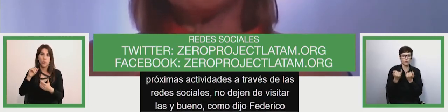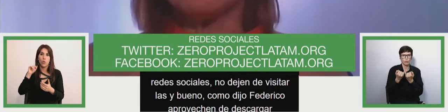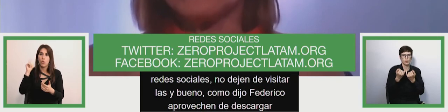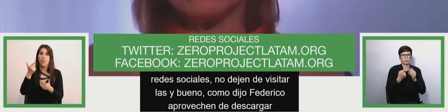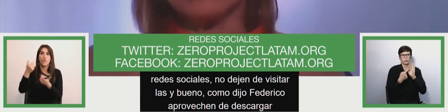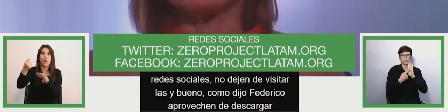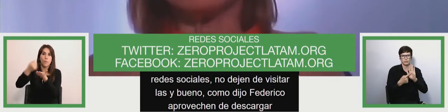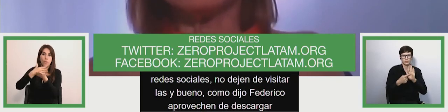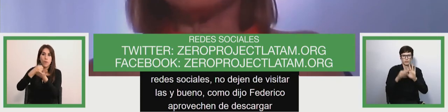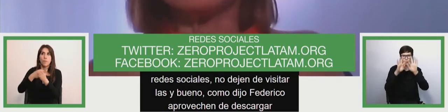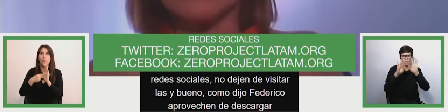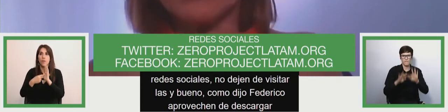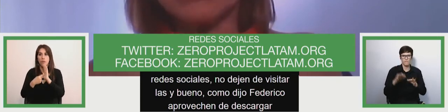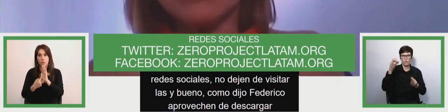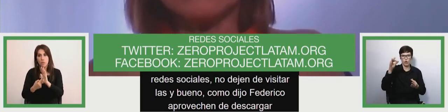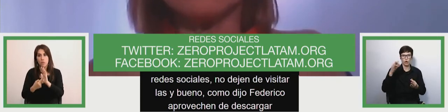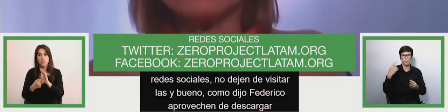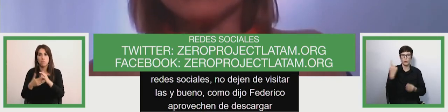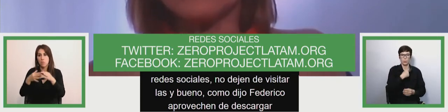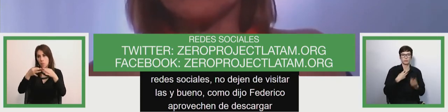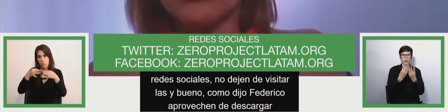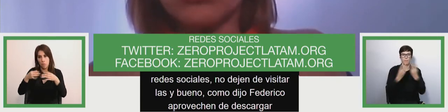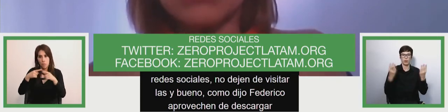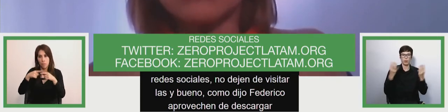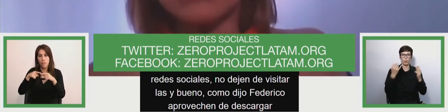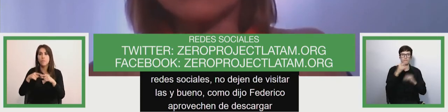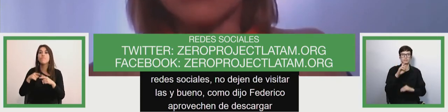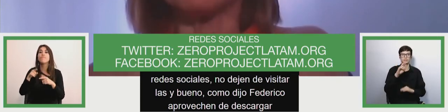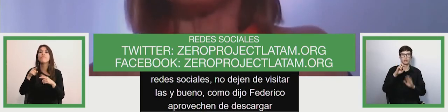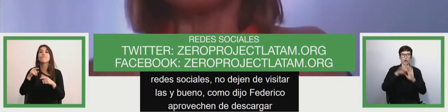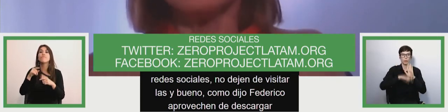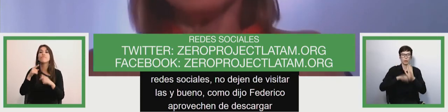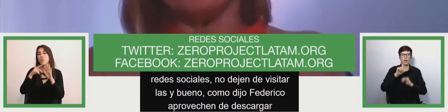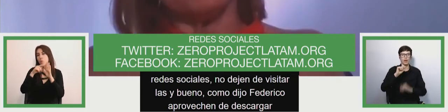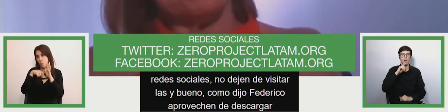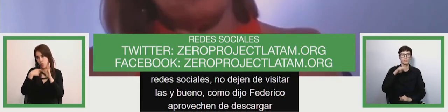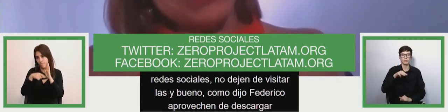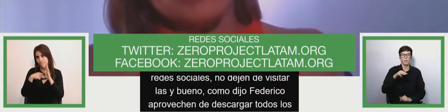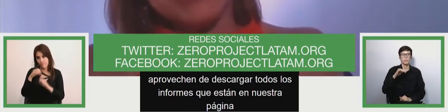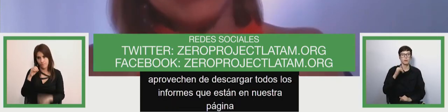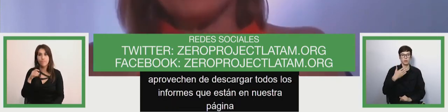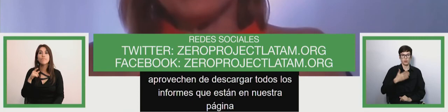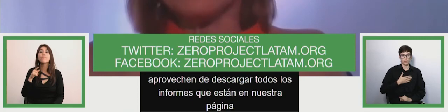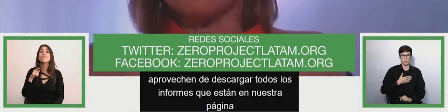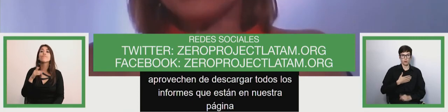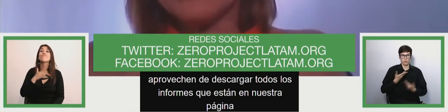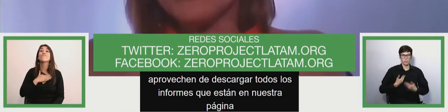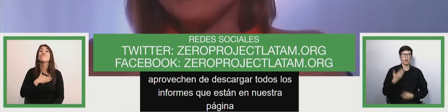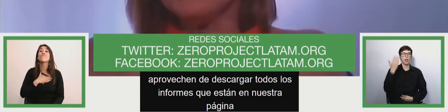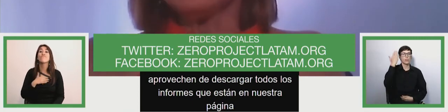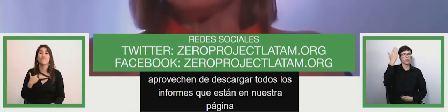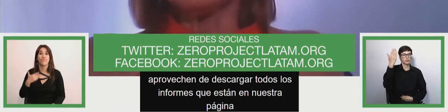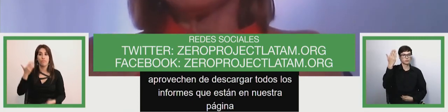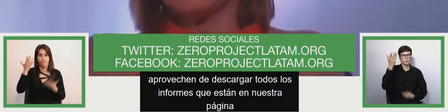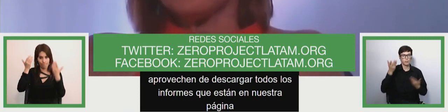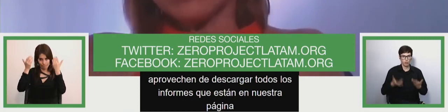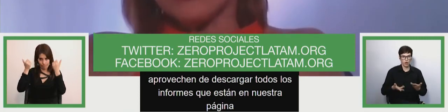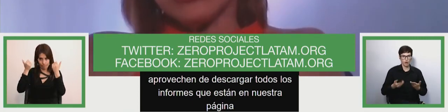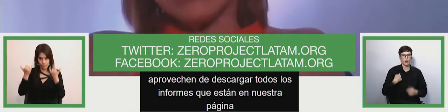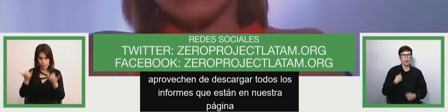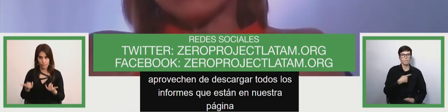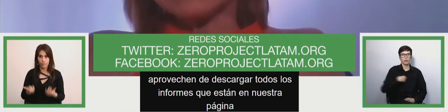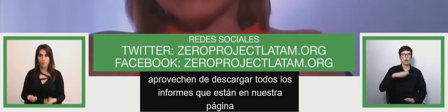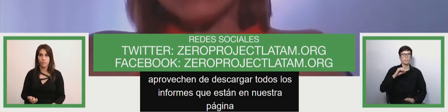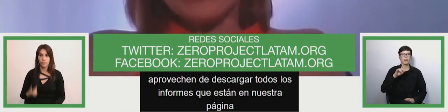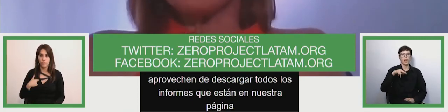download all the reports that are through your project latam web page and on my behalf i